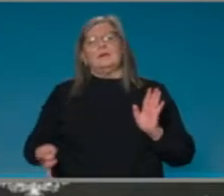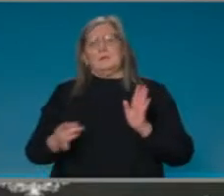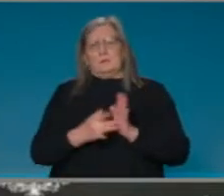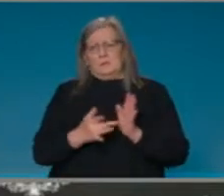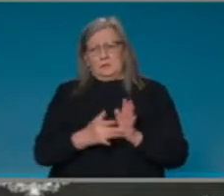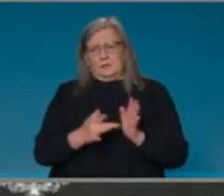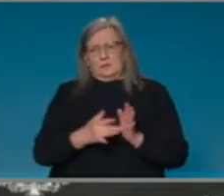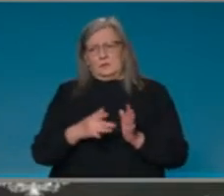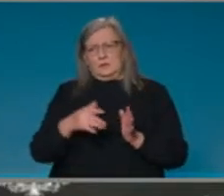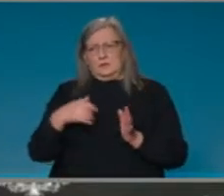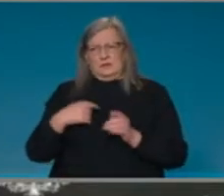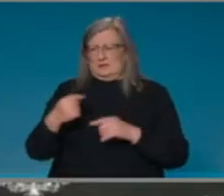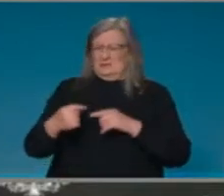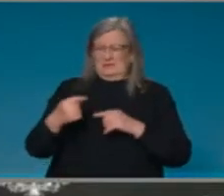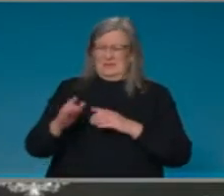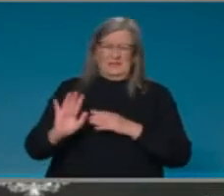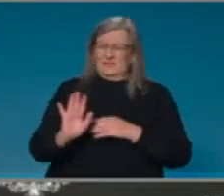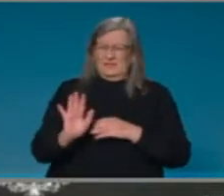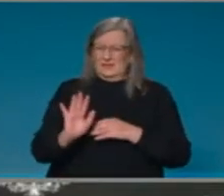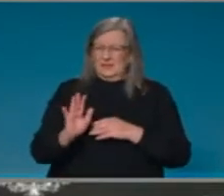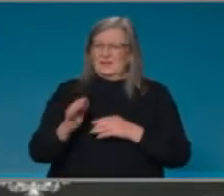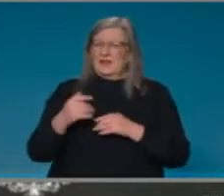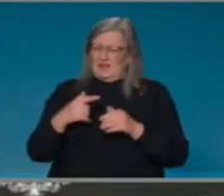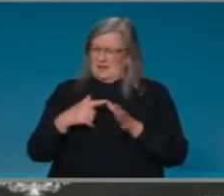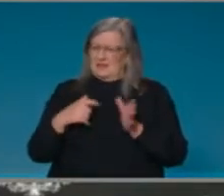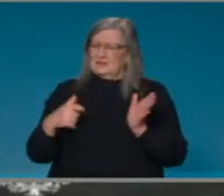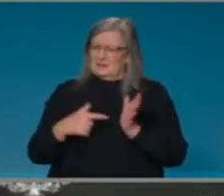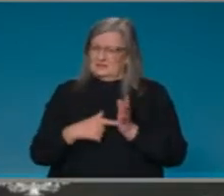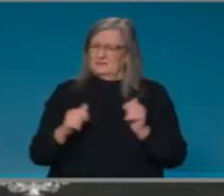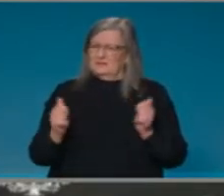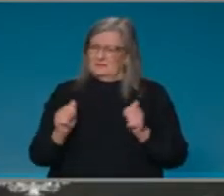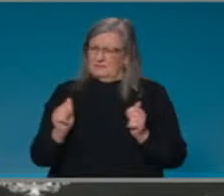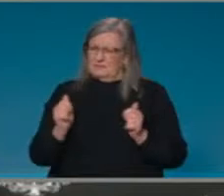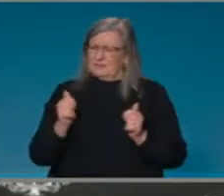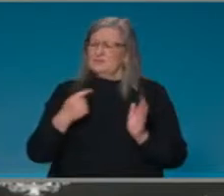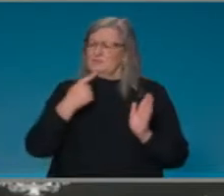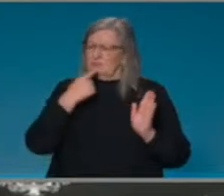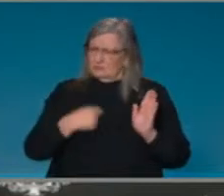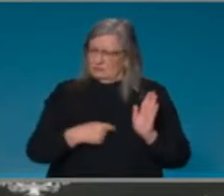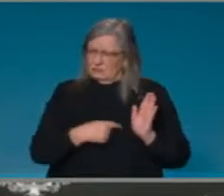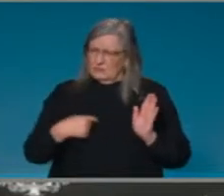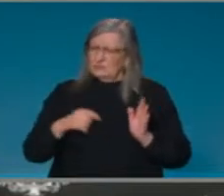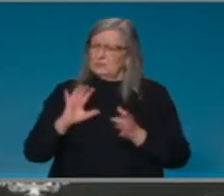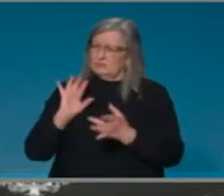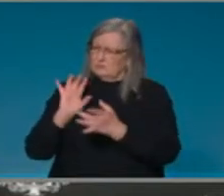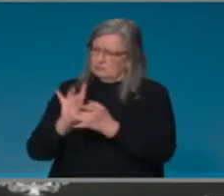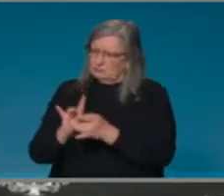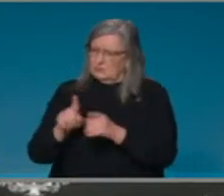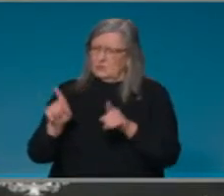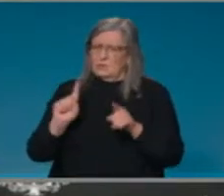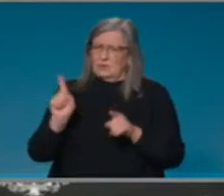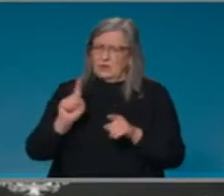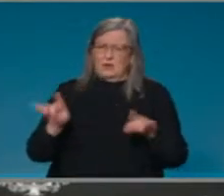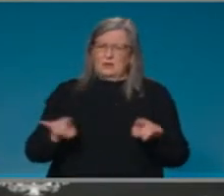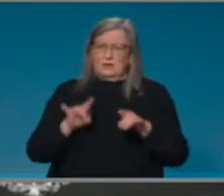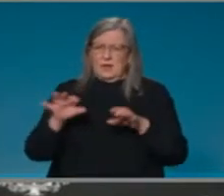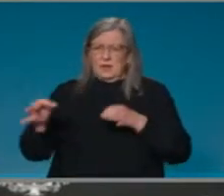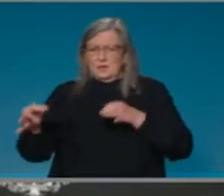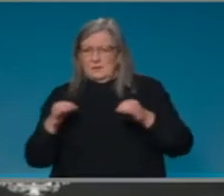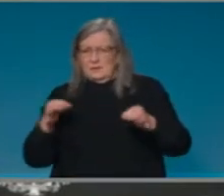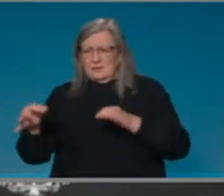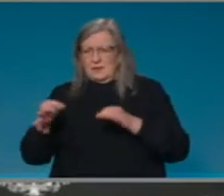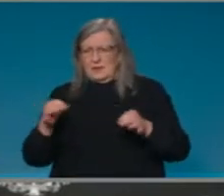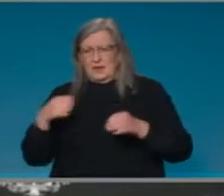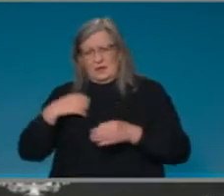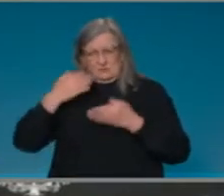national cabinet, they've committed to the national plan, and we've committed to respecting their decisions en route to that. Then in